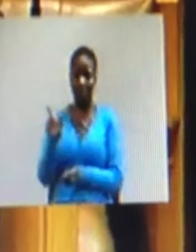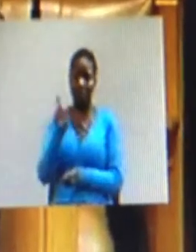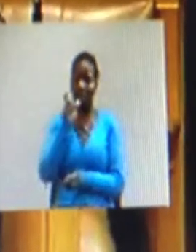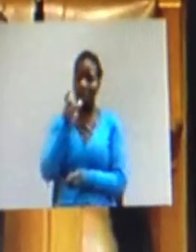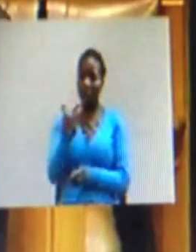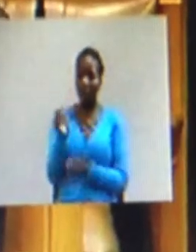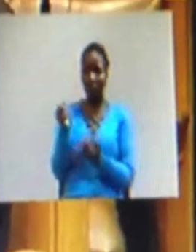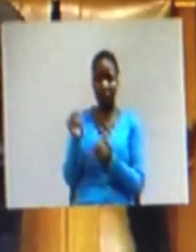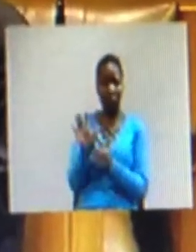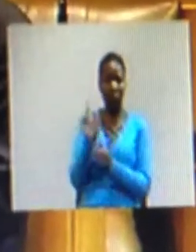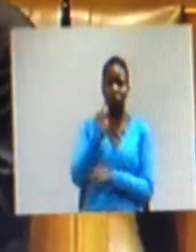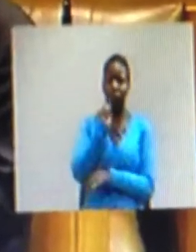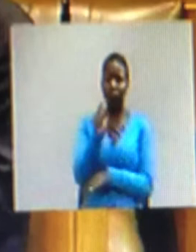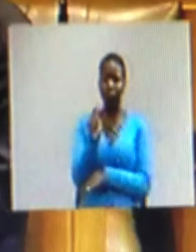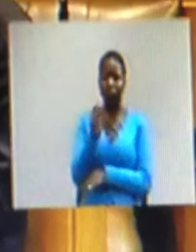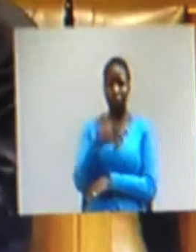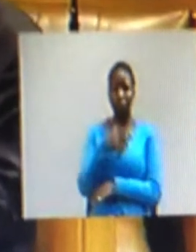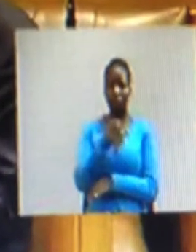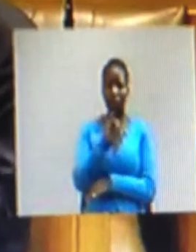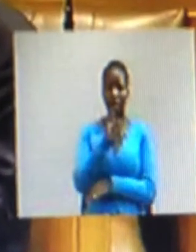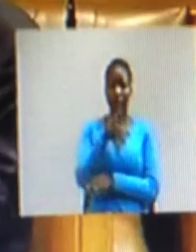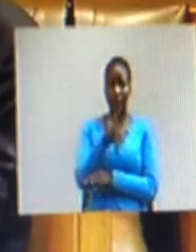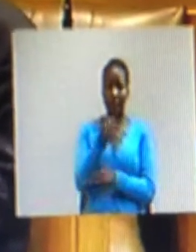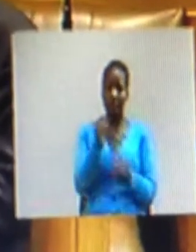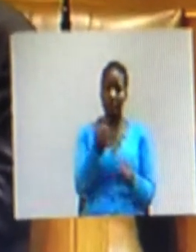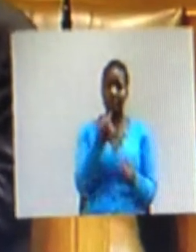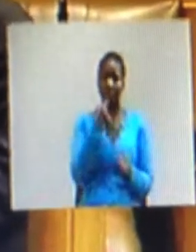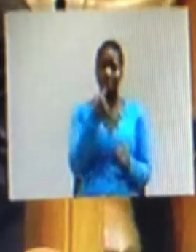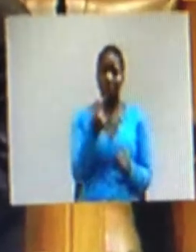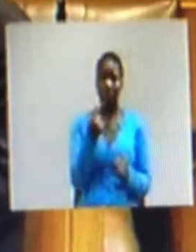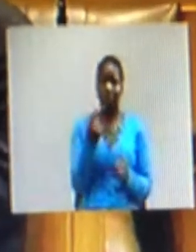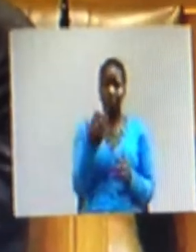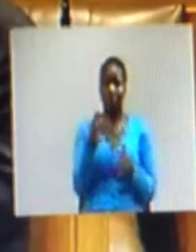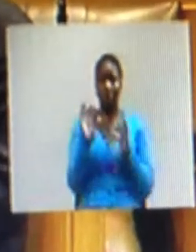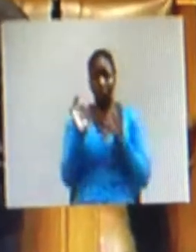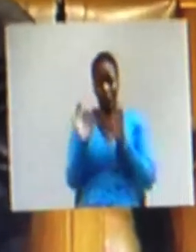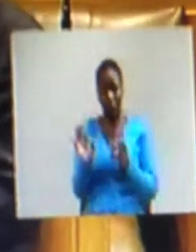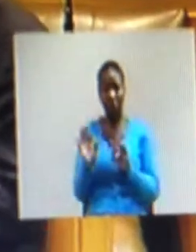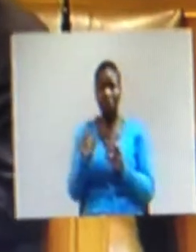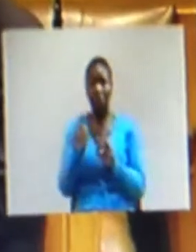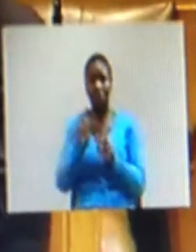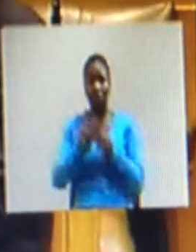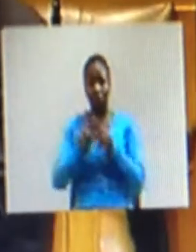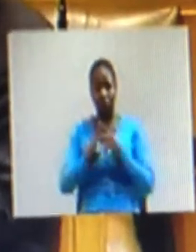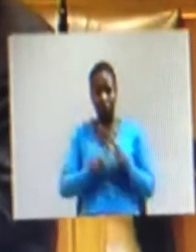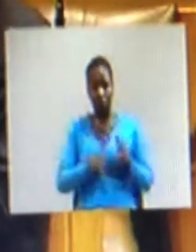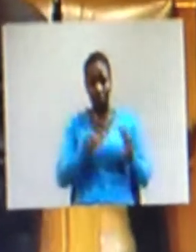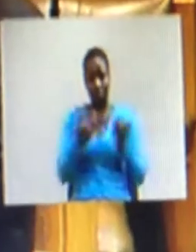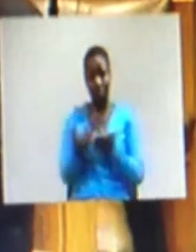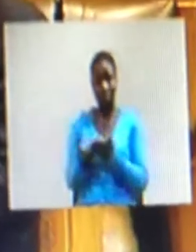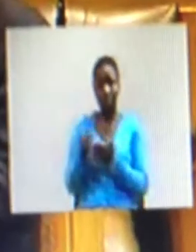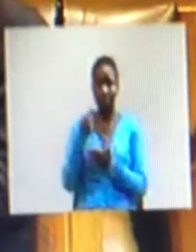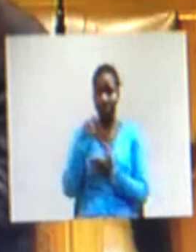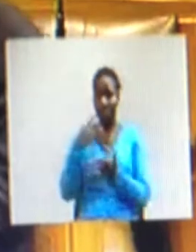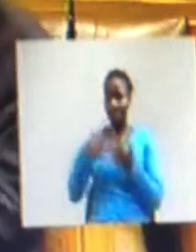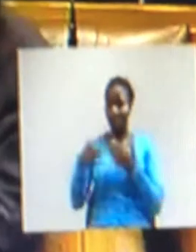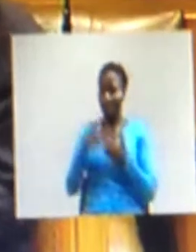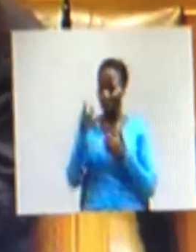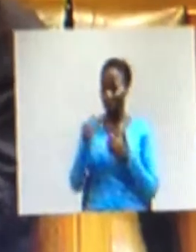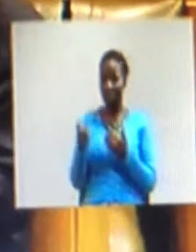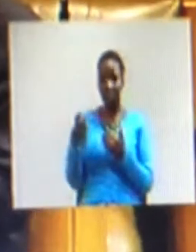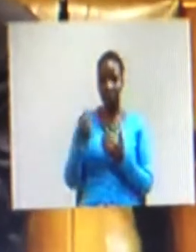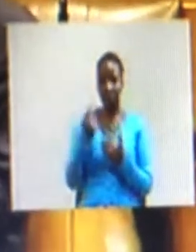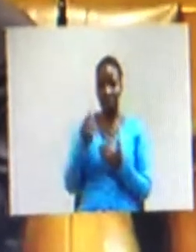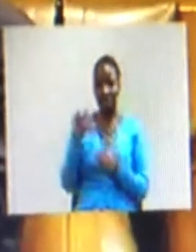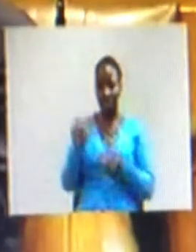is far from the truth and as the IFP we believe that if there are specific cases where certain people have been unduly or unfairly enriched